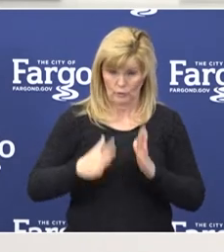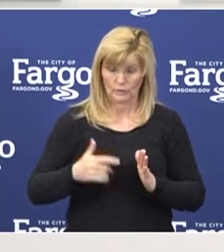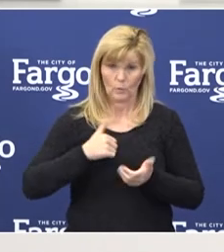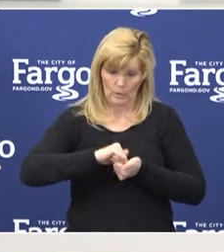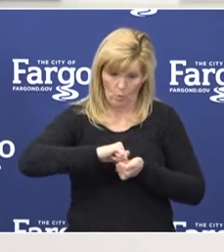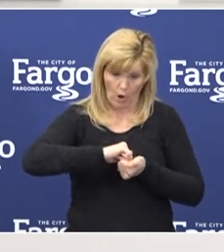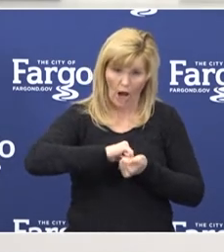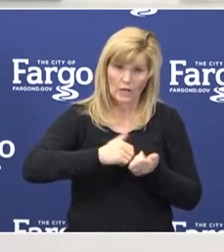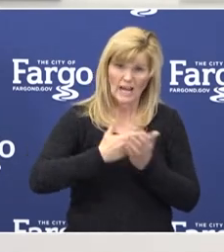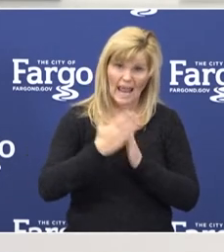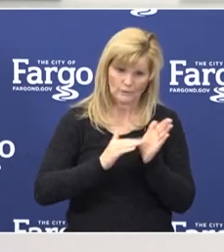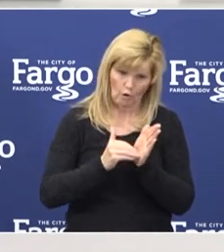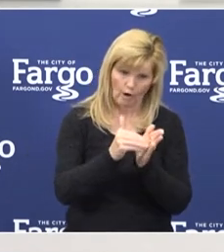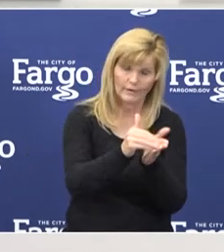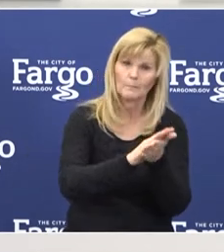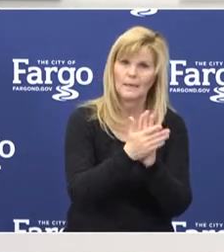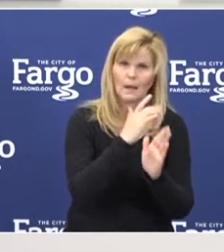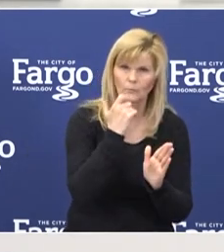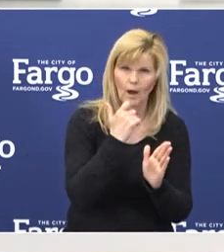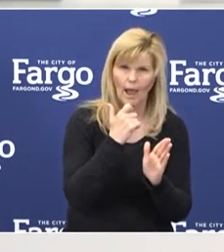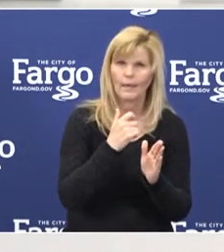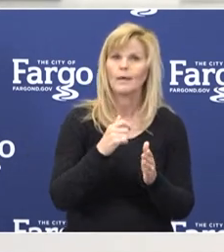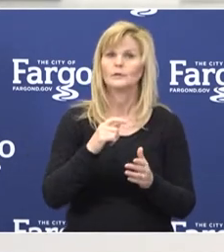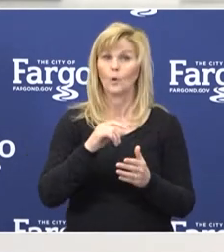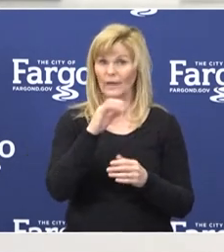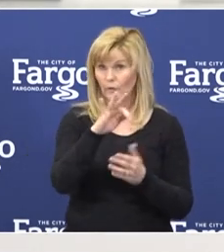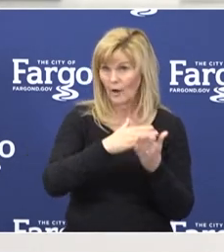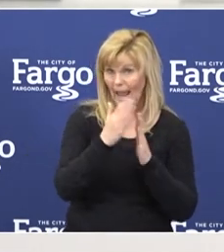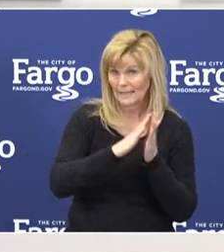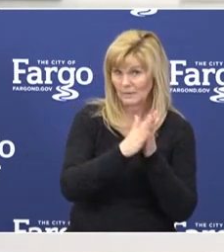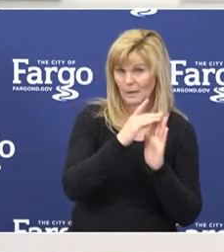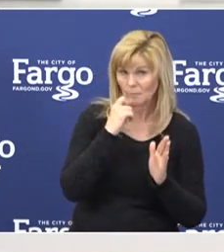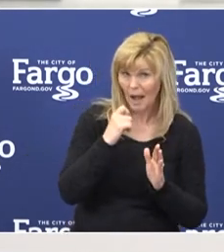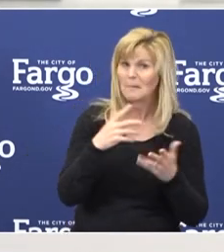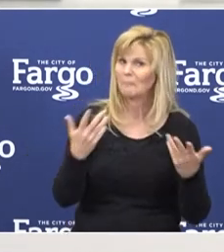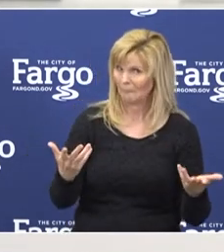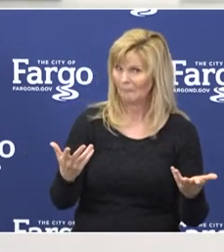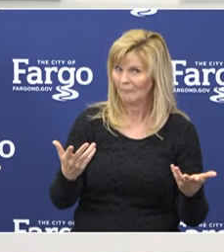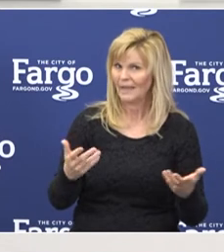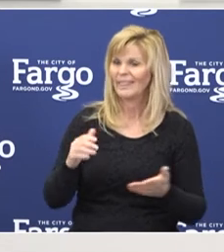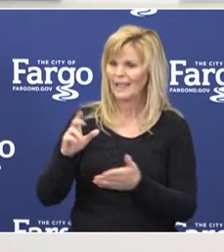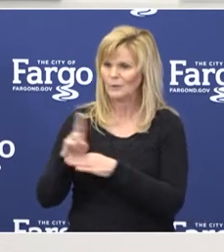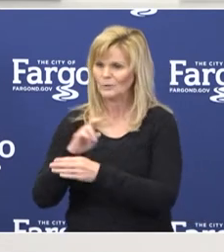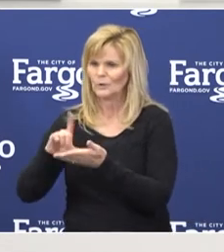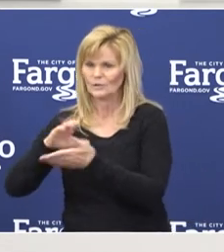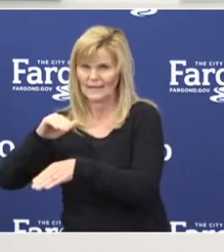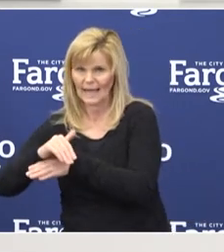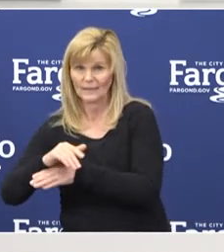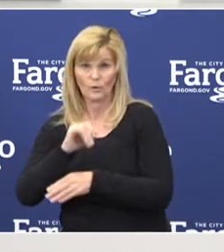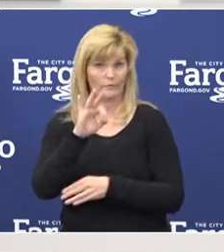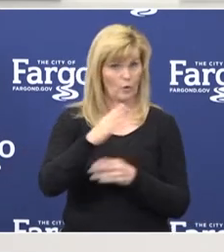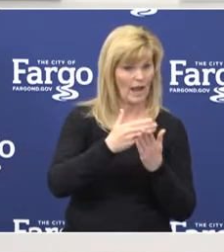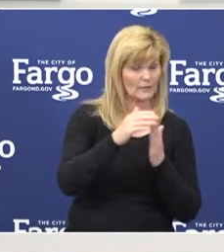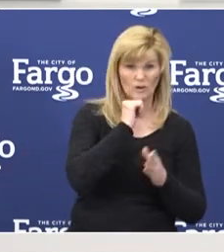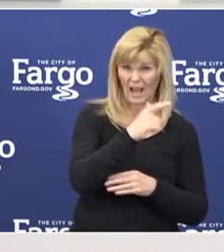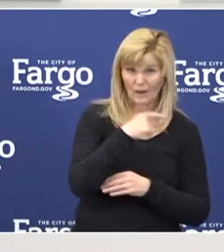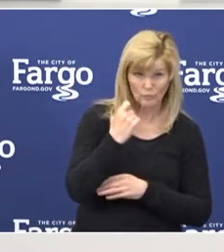your skin gets dry. So a quick test to see whether you're washing enough. If your hands aren't chapped by the end of the day, you're not washing enough.